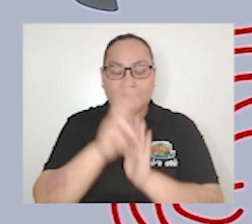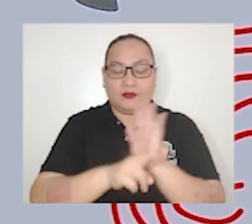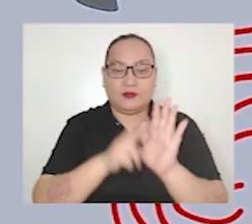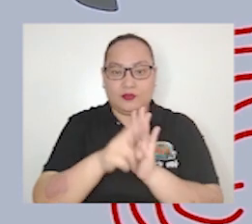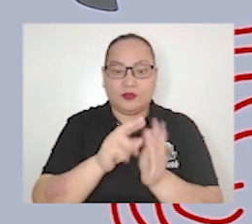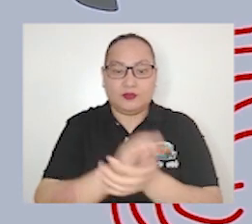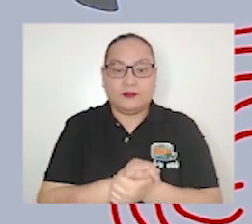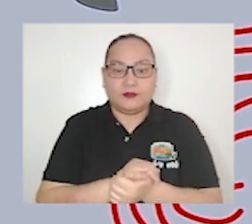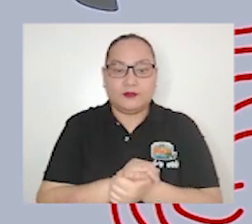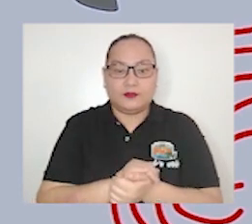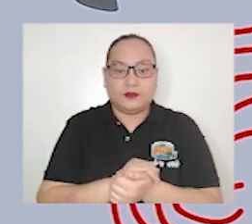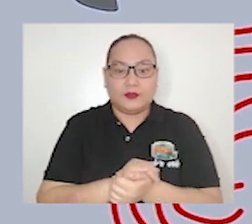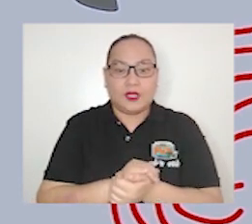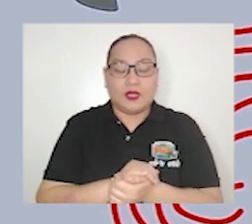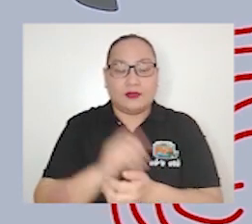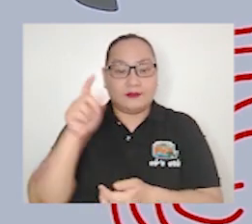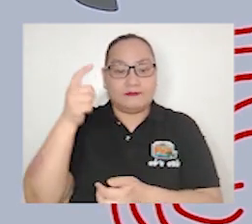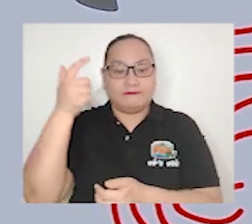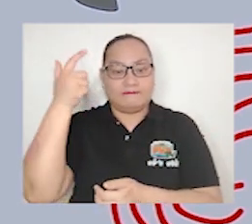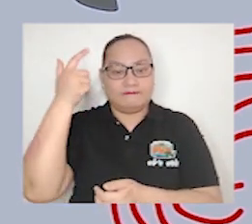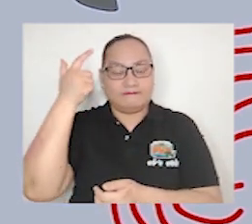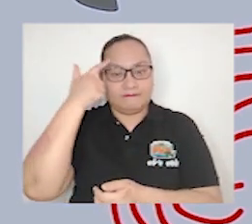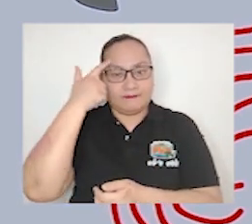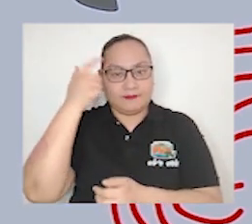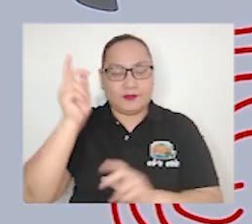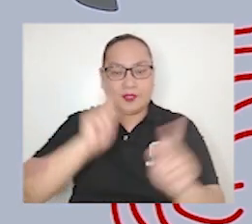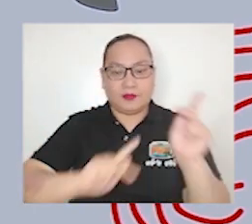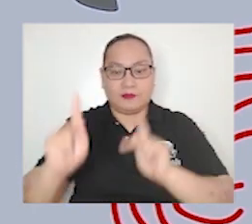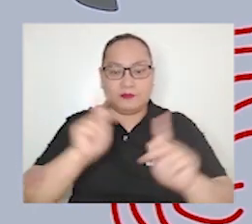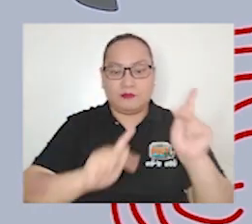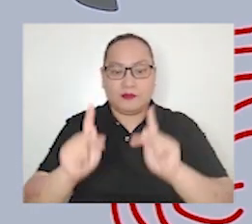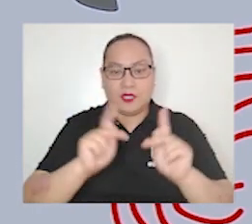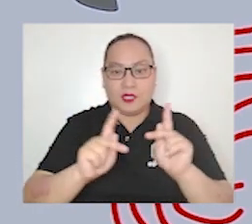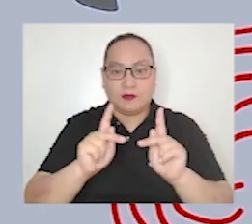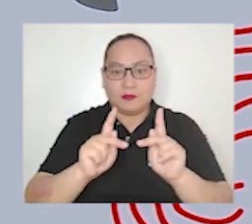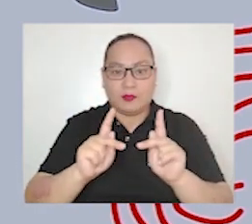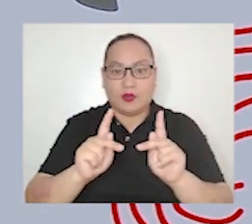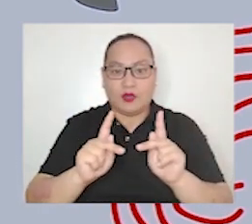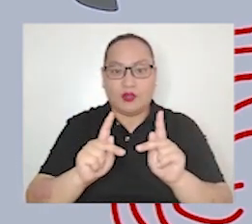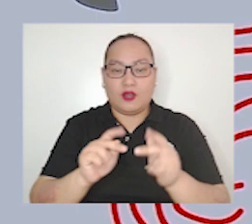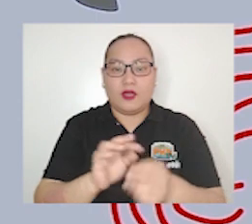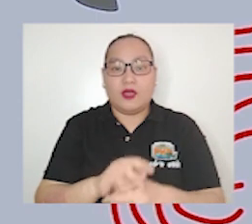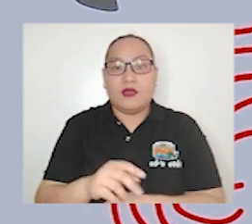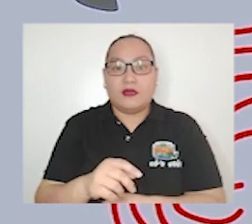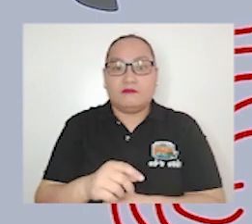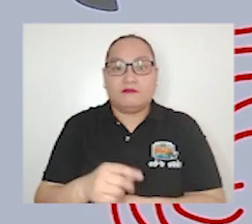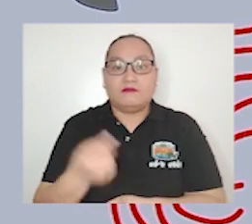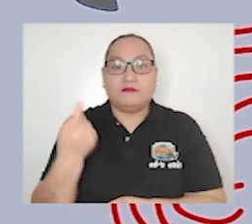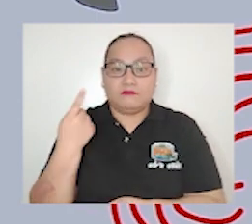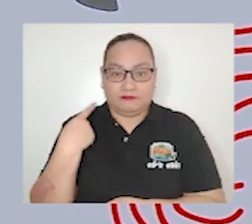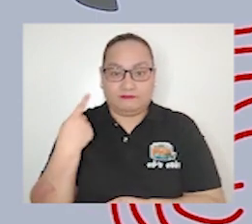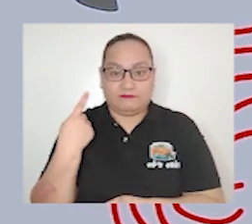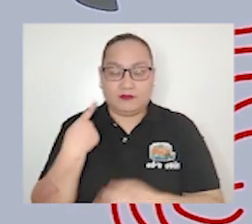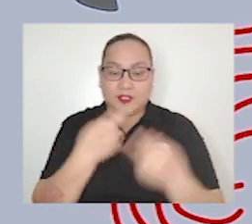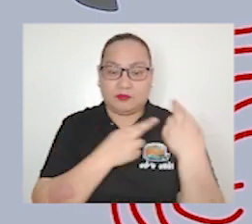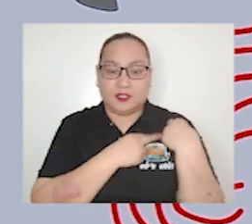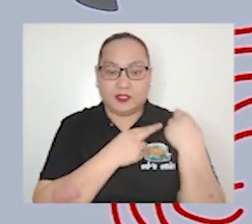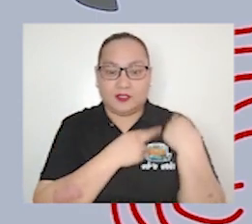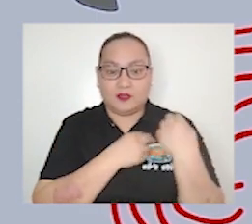is to hold the government officials accountable for the commitment to the people they serve